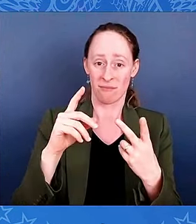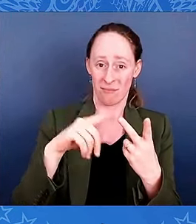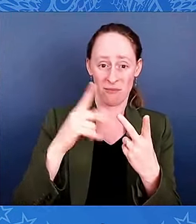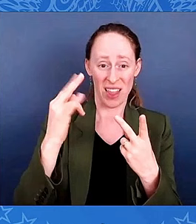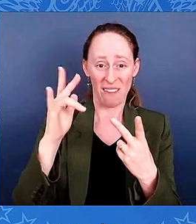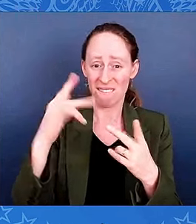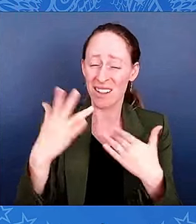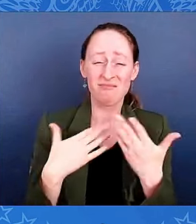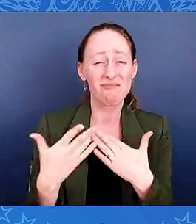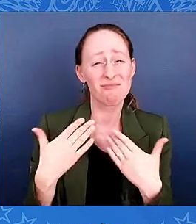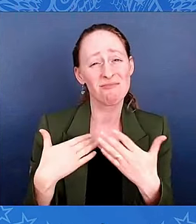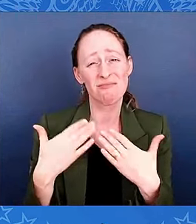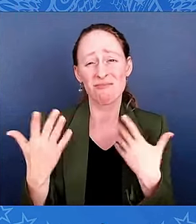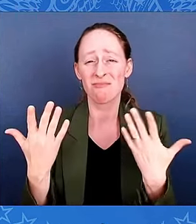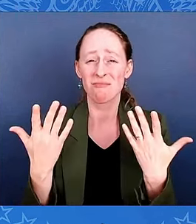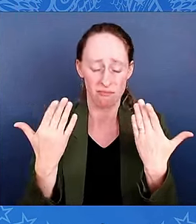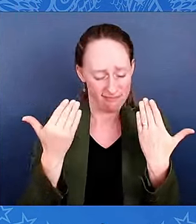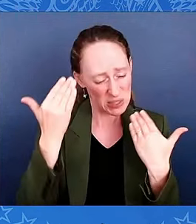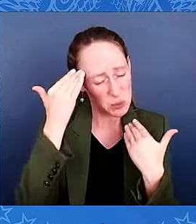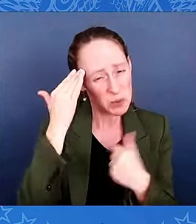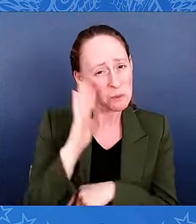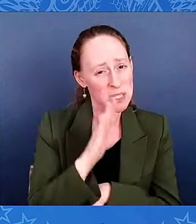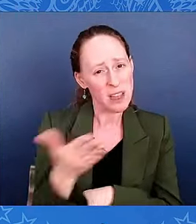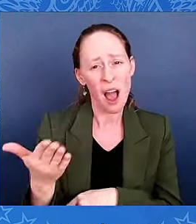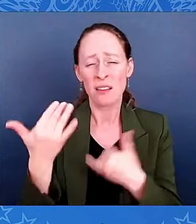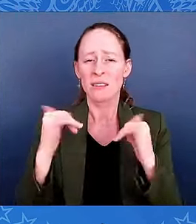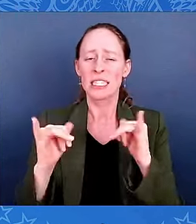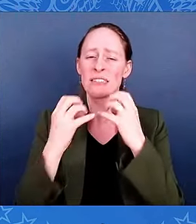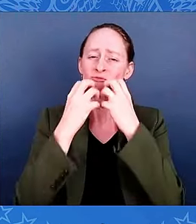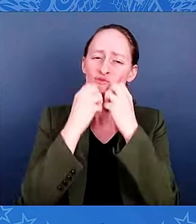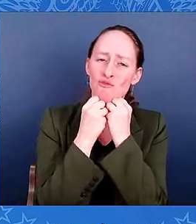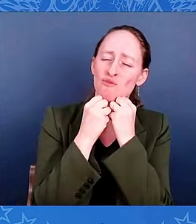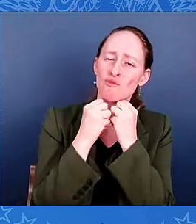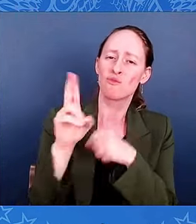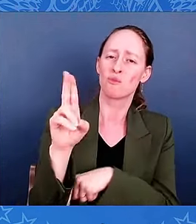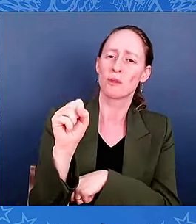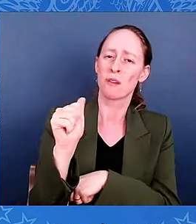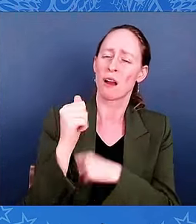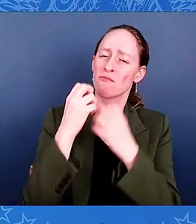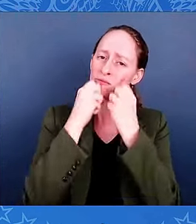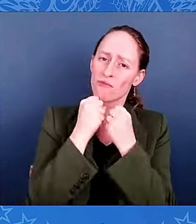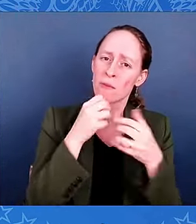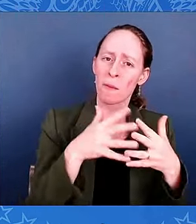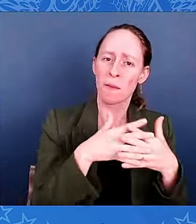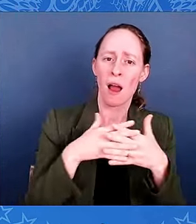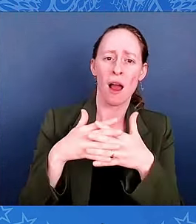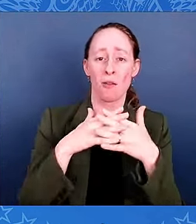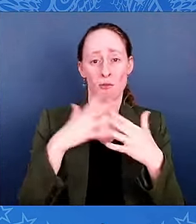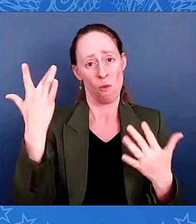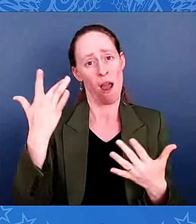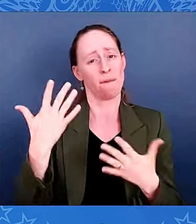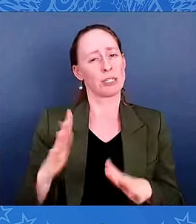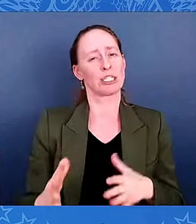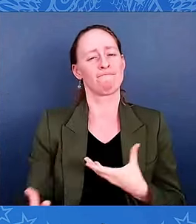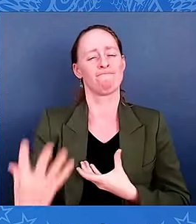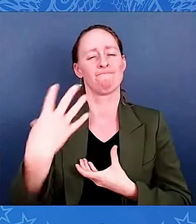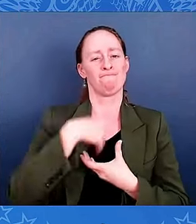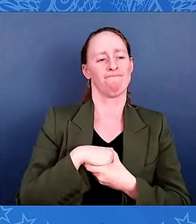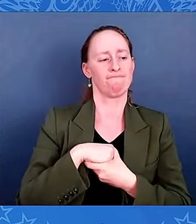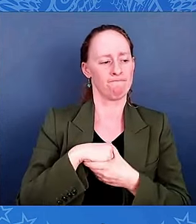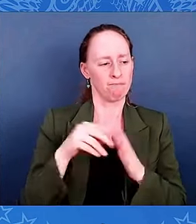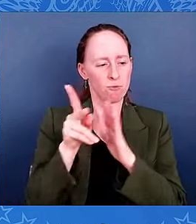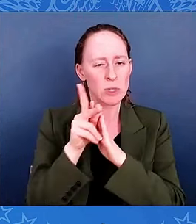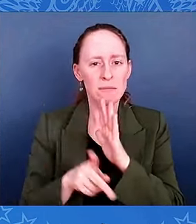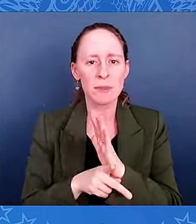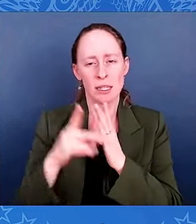idea. Every other nation in the history of the world is based on geography, ethnicity, religion, or